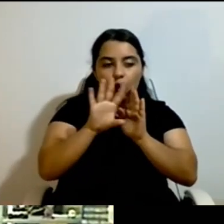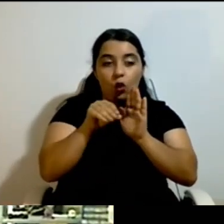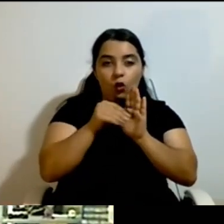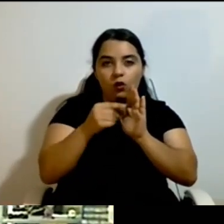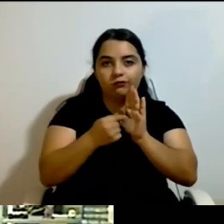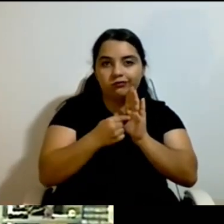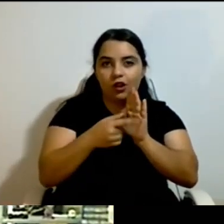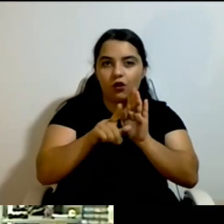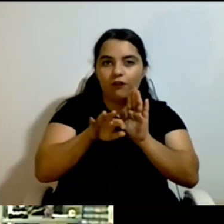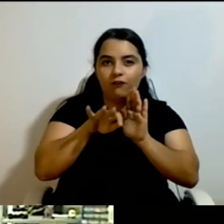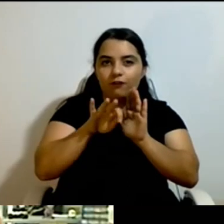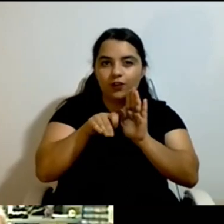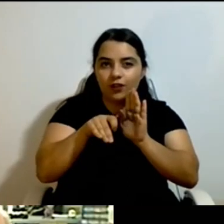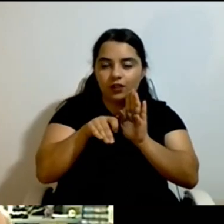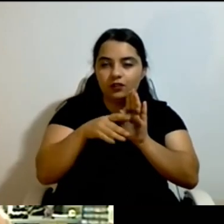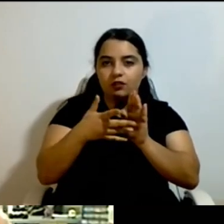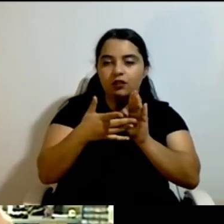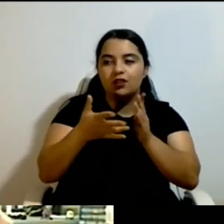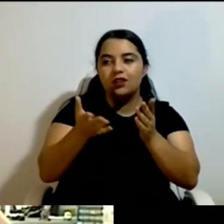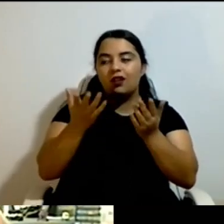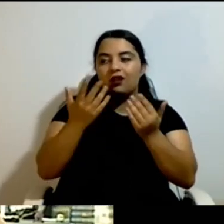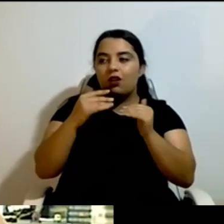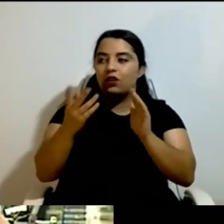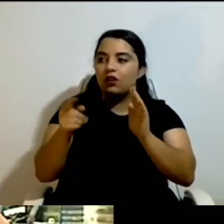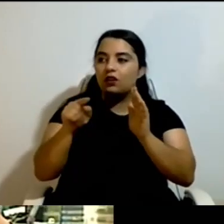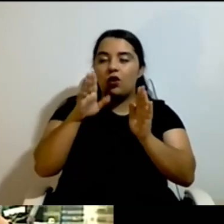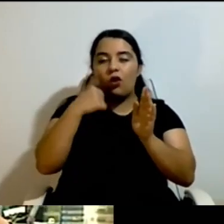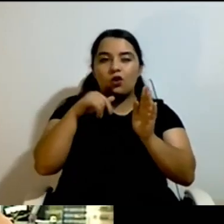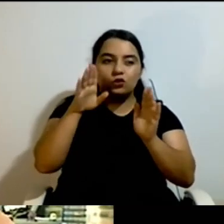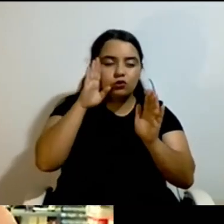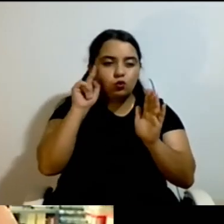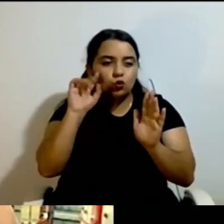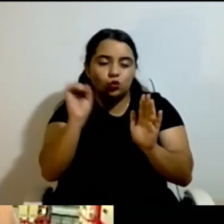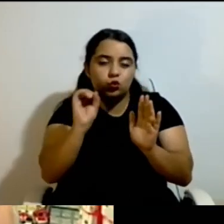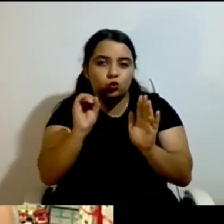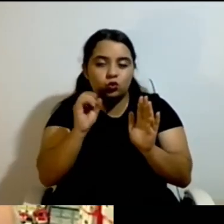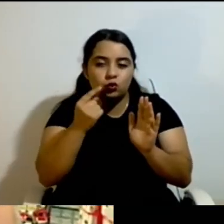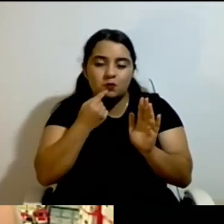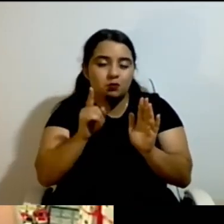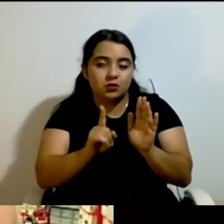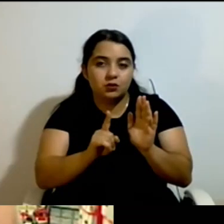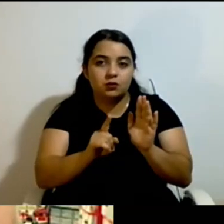confronted with that new high upper limit. So this is one of the things.